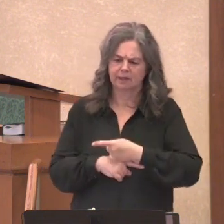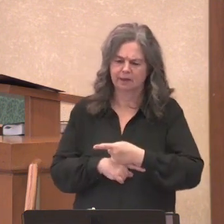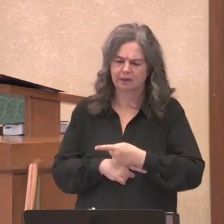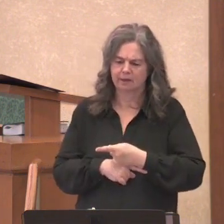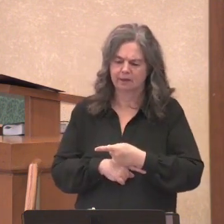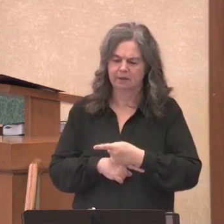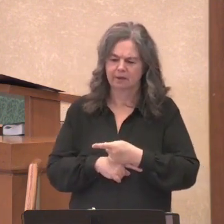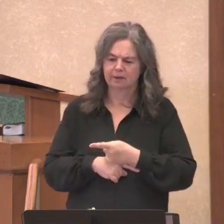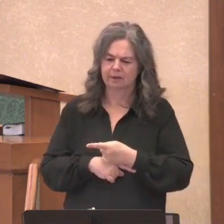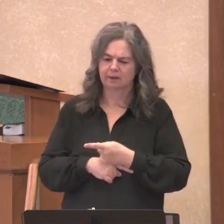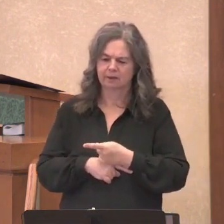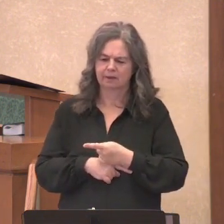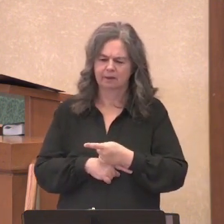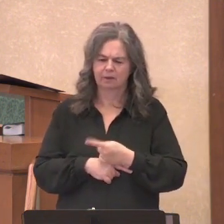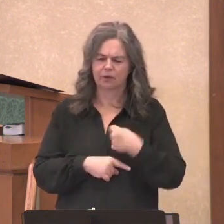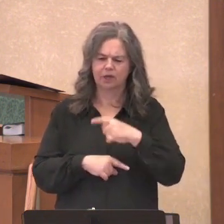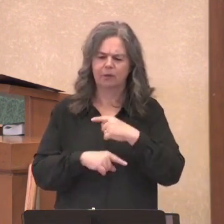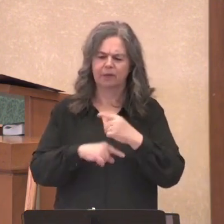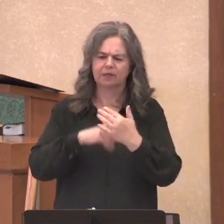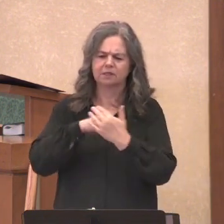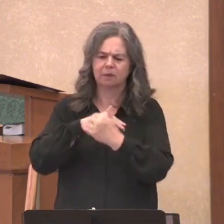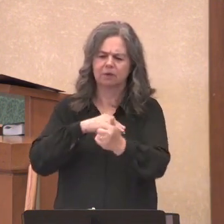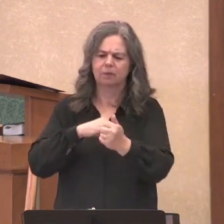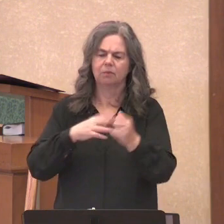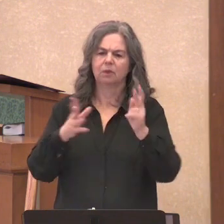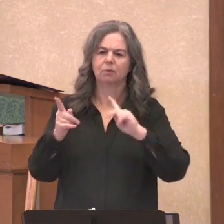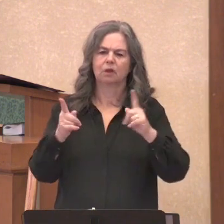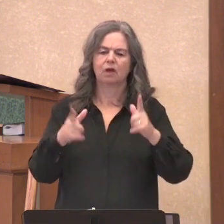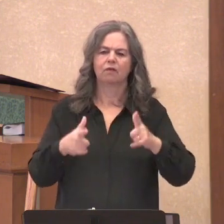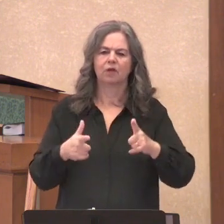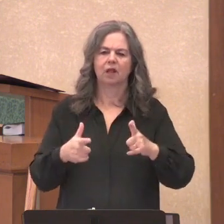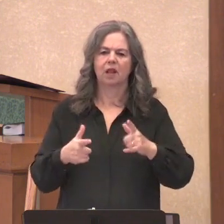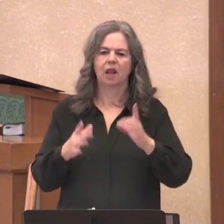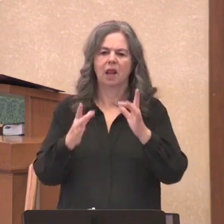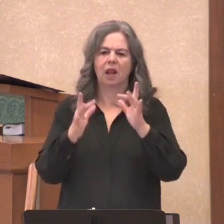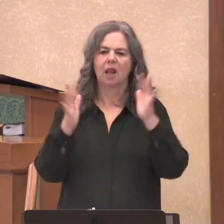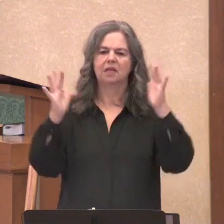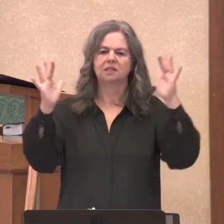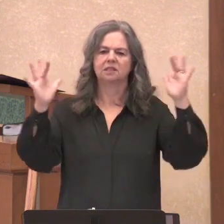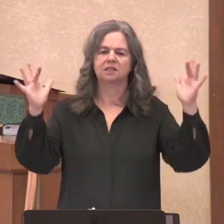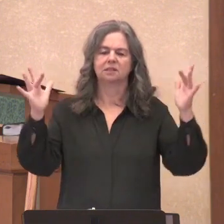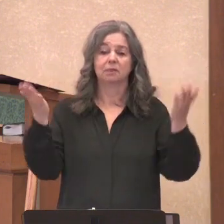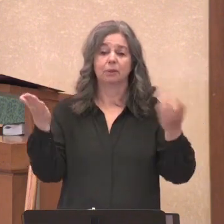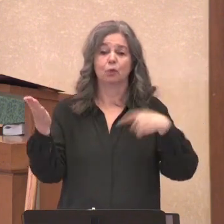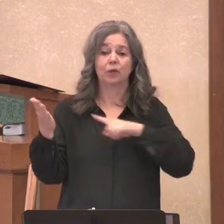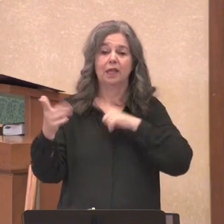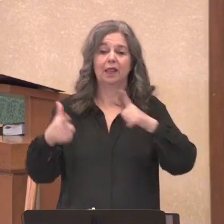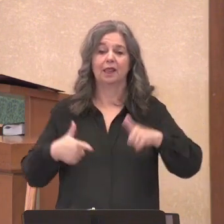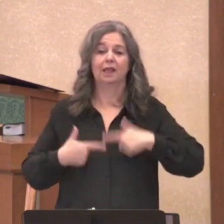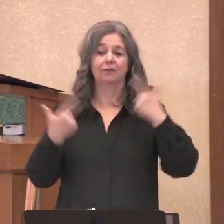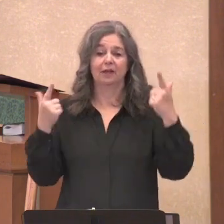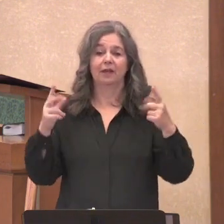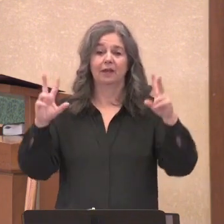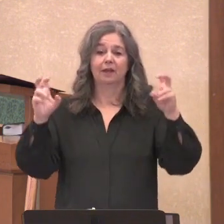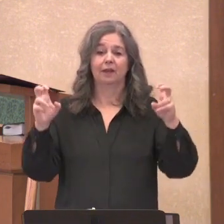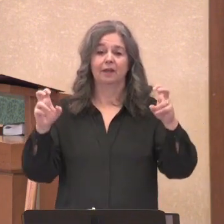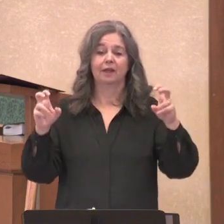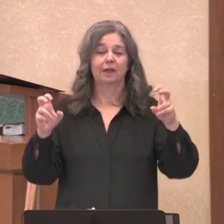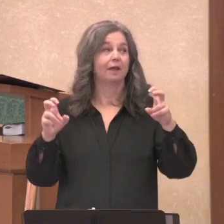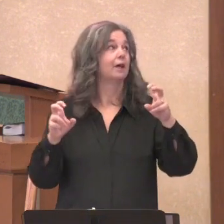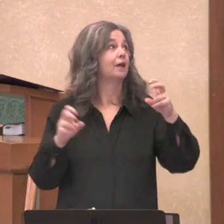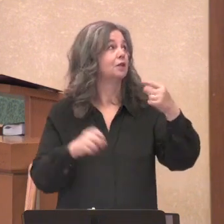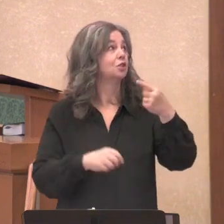to be people of light how it is that perhaps we live in Graceville every day.